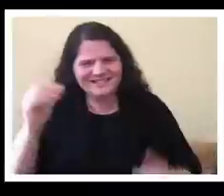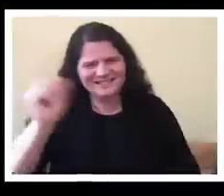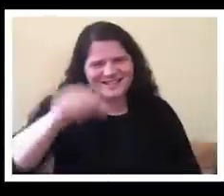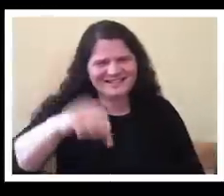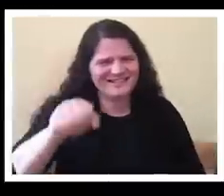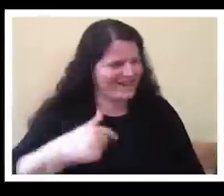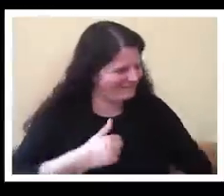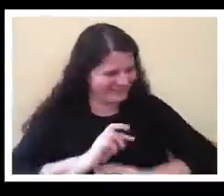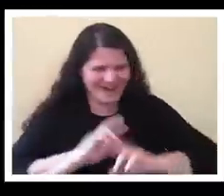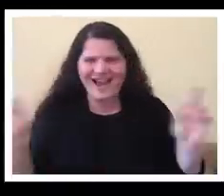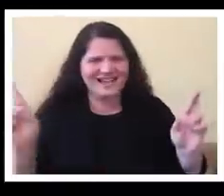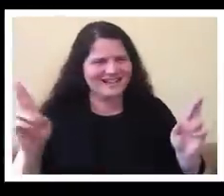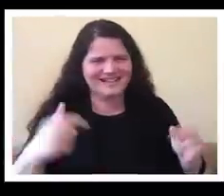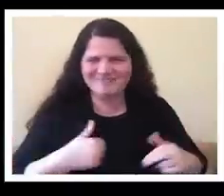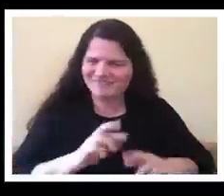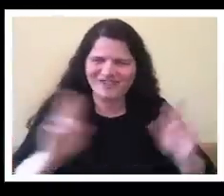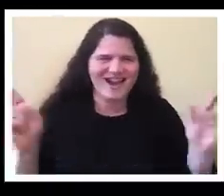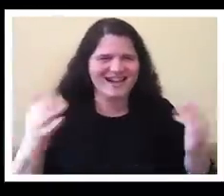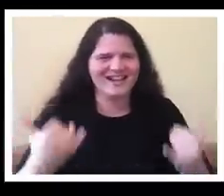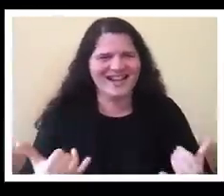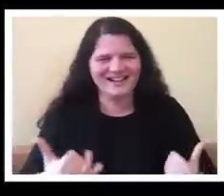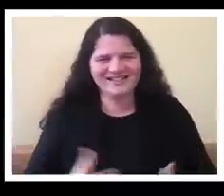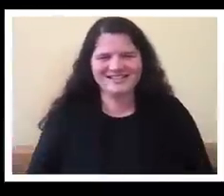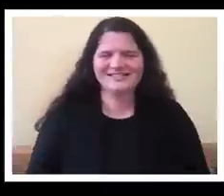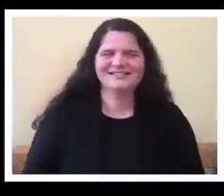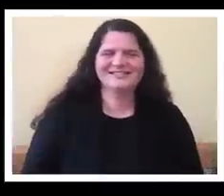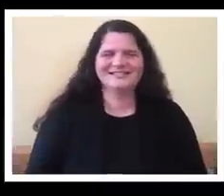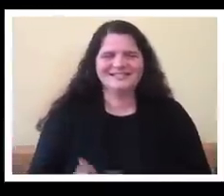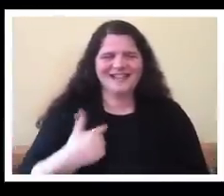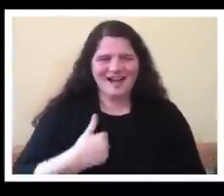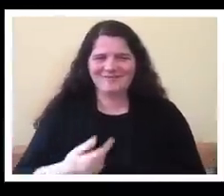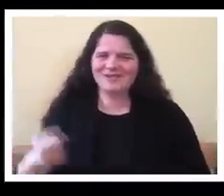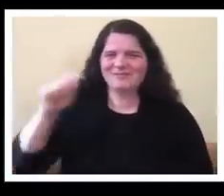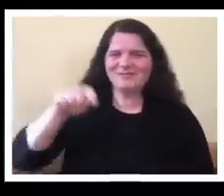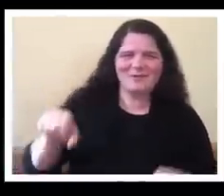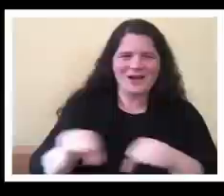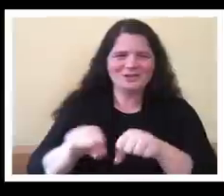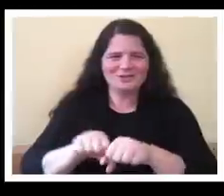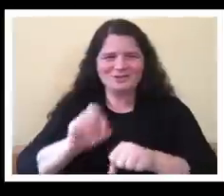I'm ready. I'm going to go put on my marching shoes.